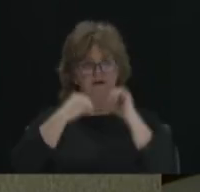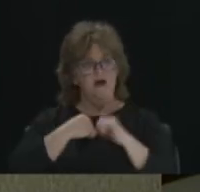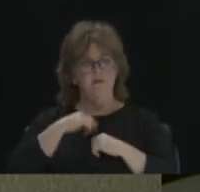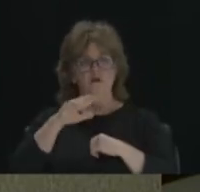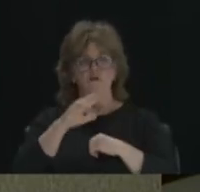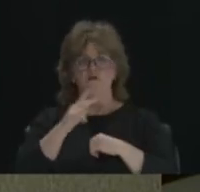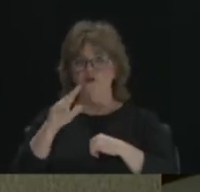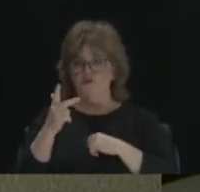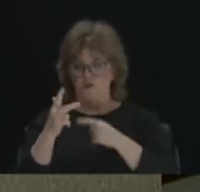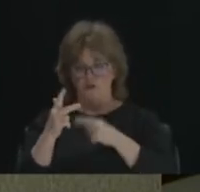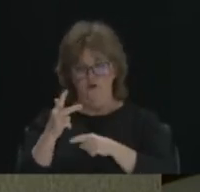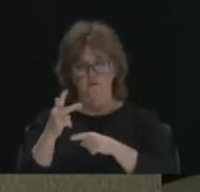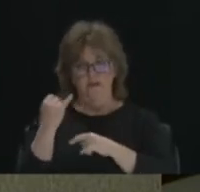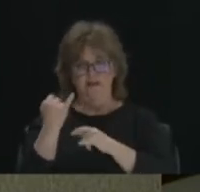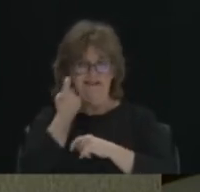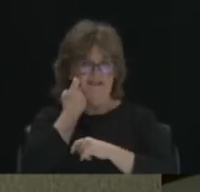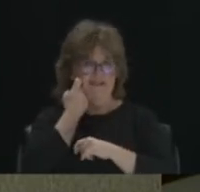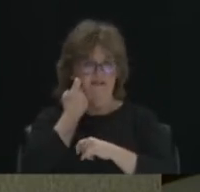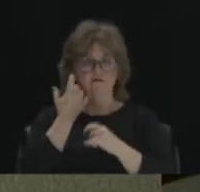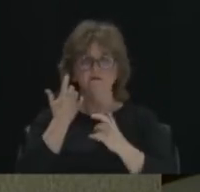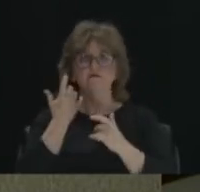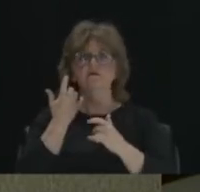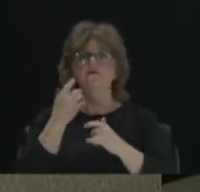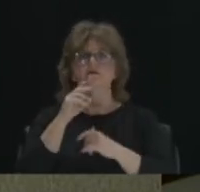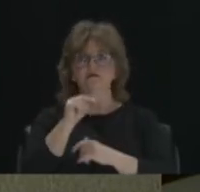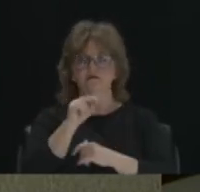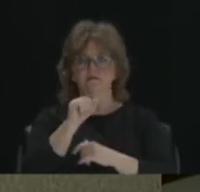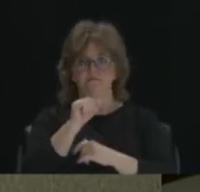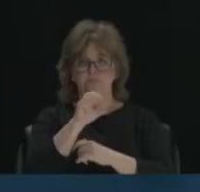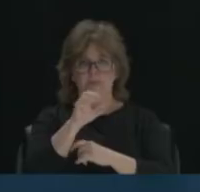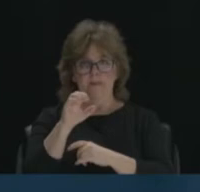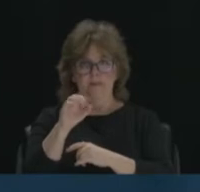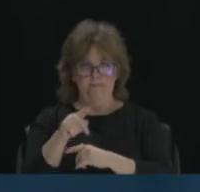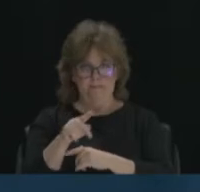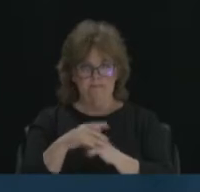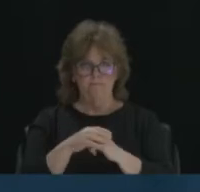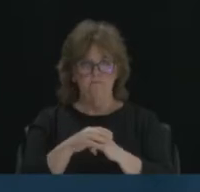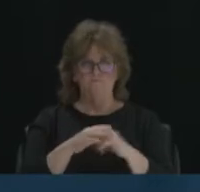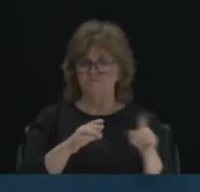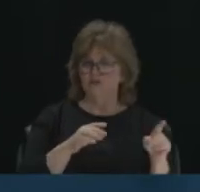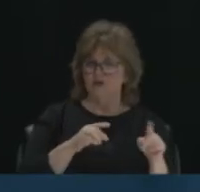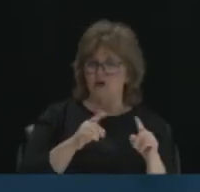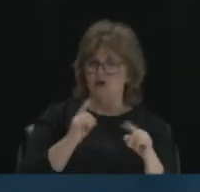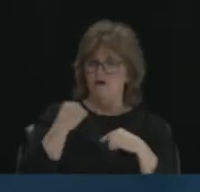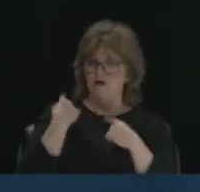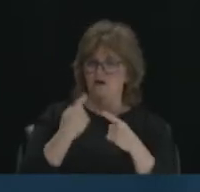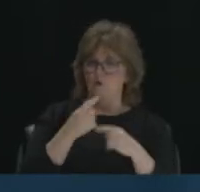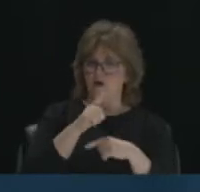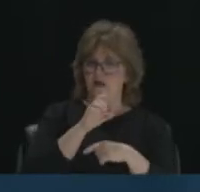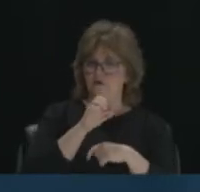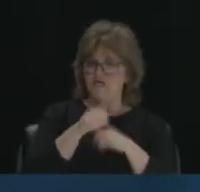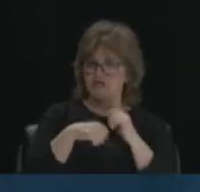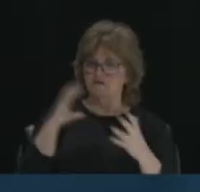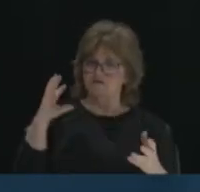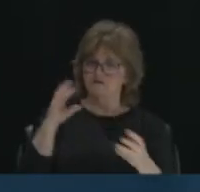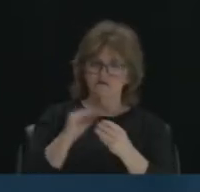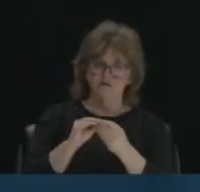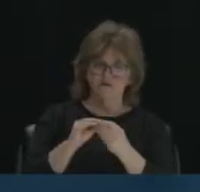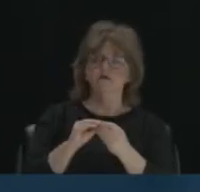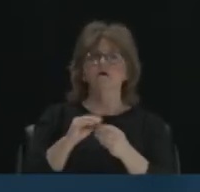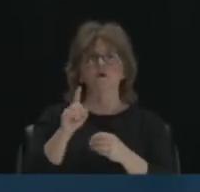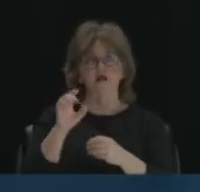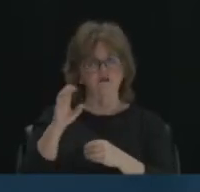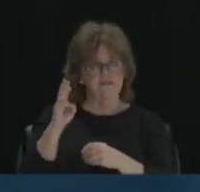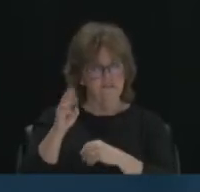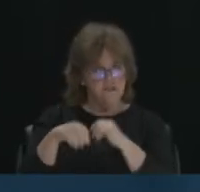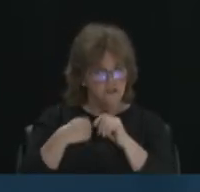local president of the Dayton unit NAACP. So in 100 years. 100 years. 33. 106 years.